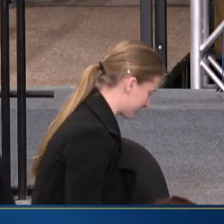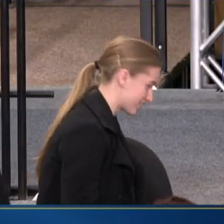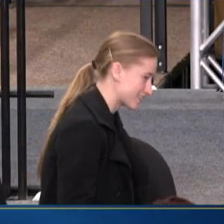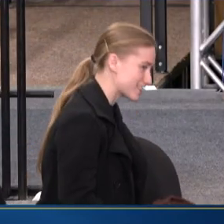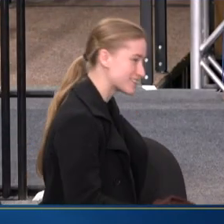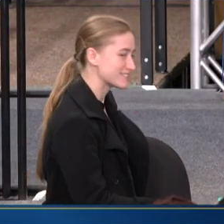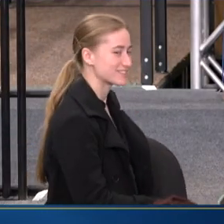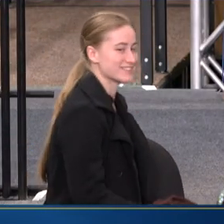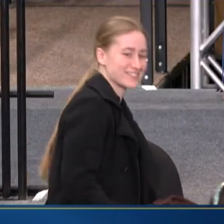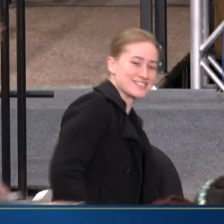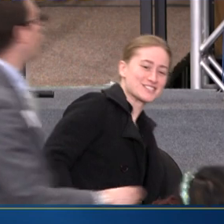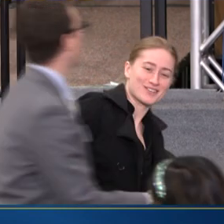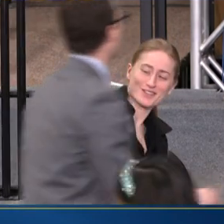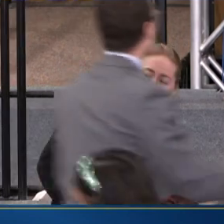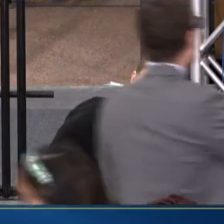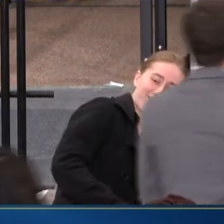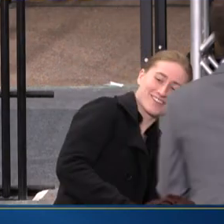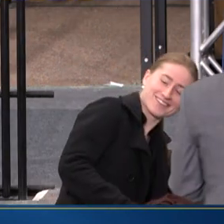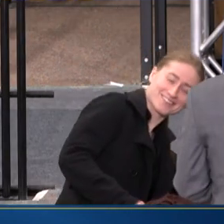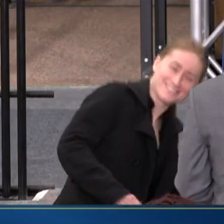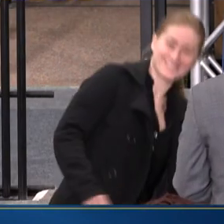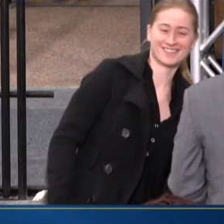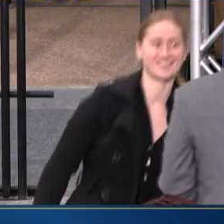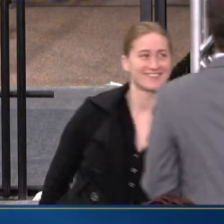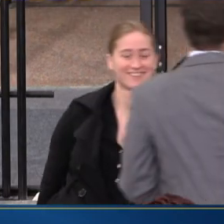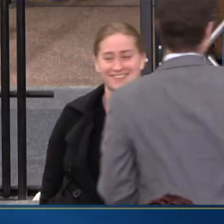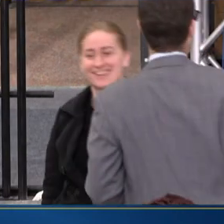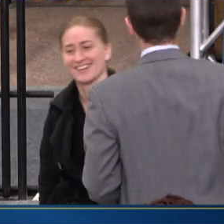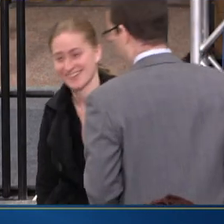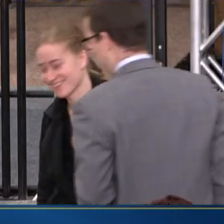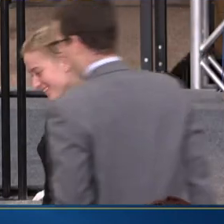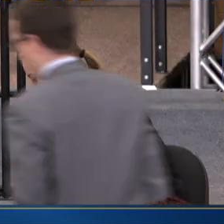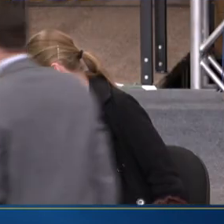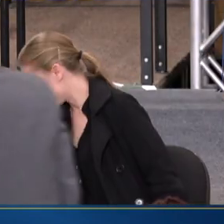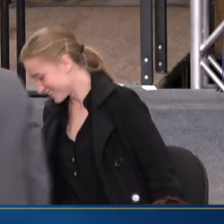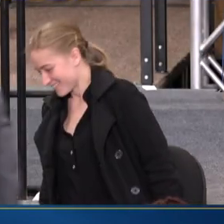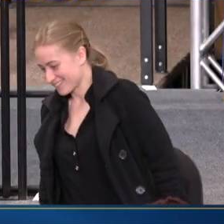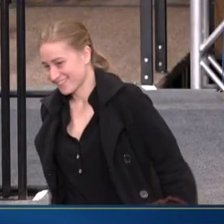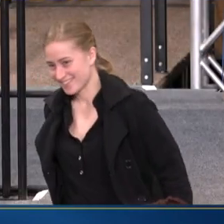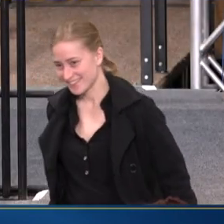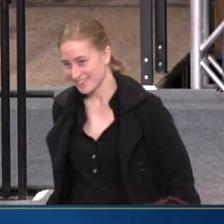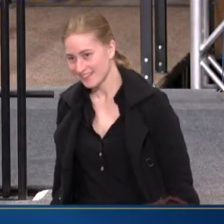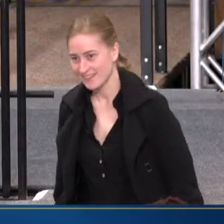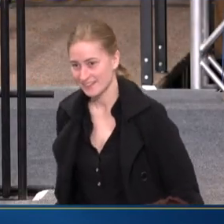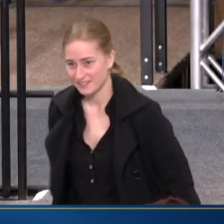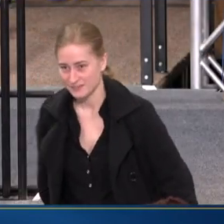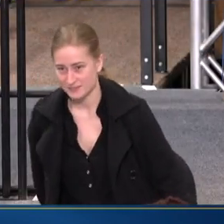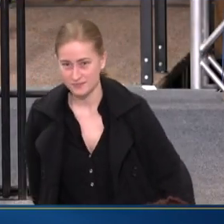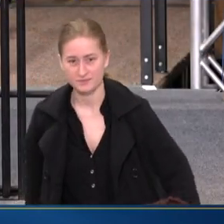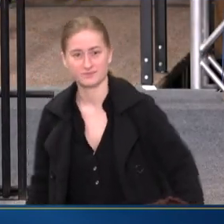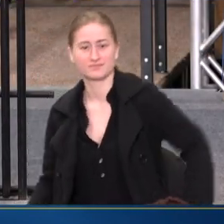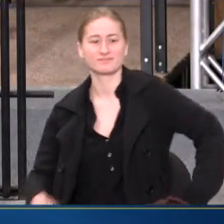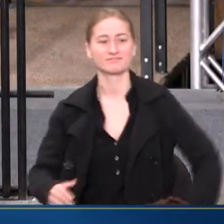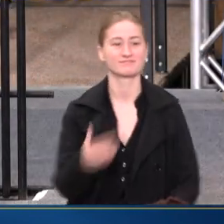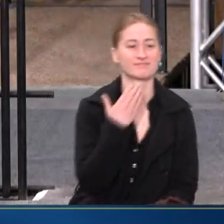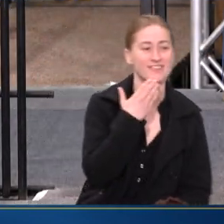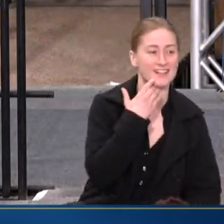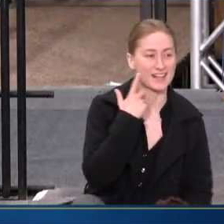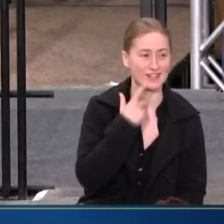THANKS SO MUCH. AND THANKS TO CONGRESSMAN FOR THAT, THOSE WONDERFUL AND VERY COMPELLING REMARKS.